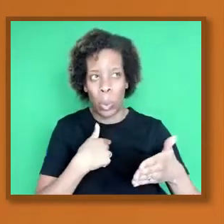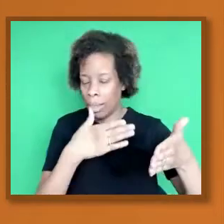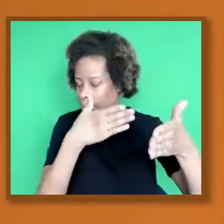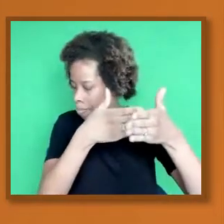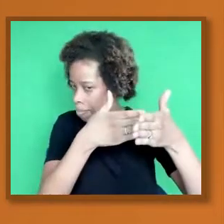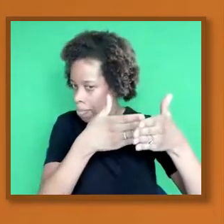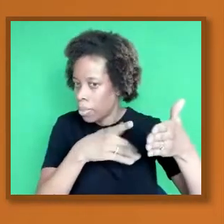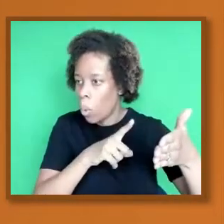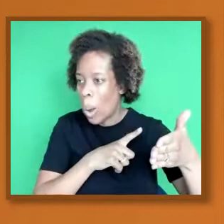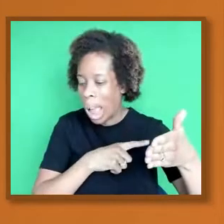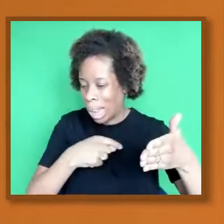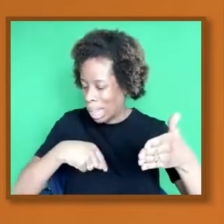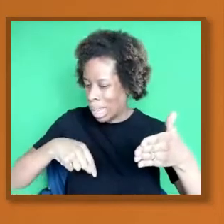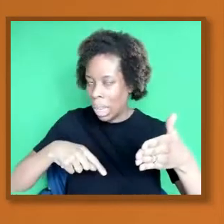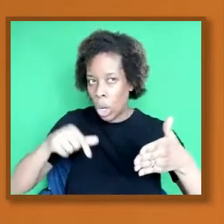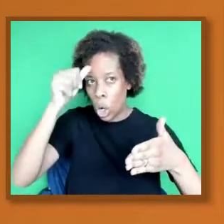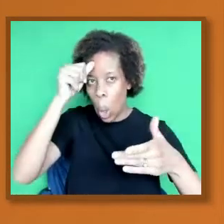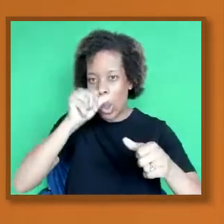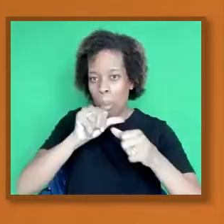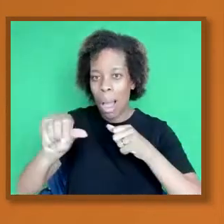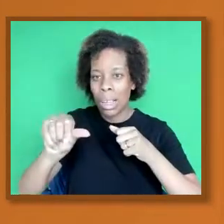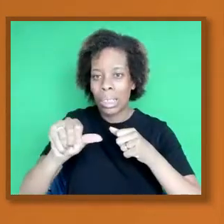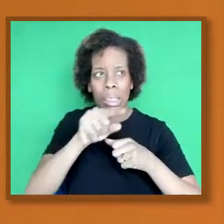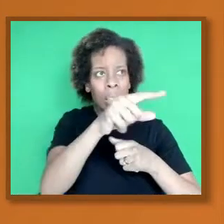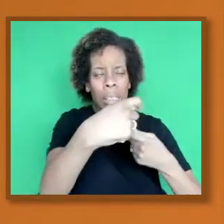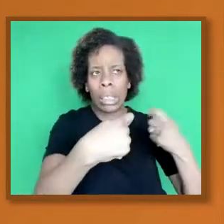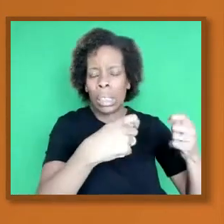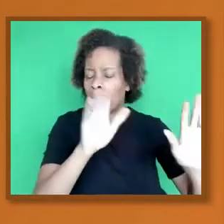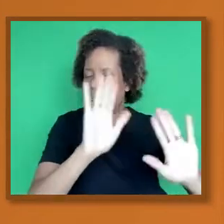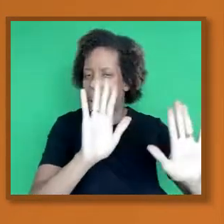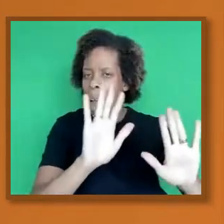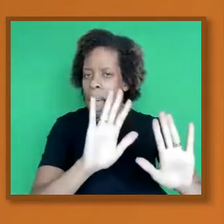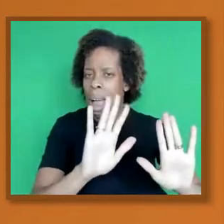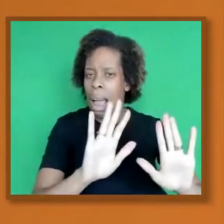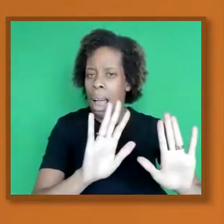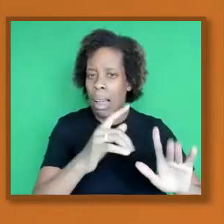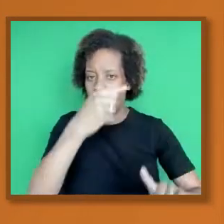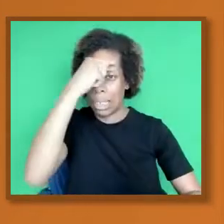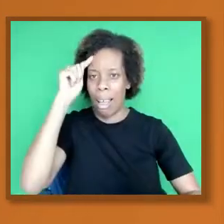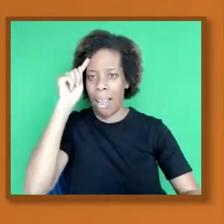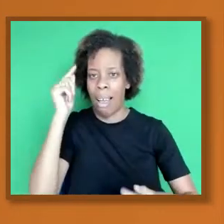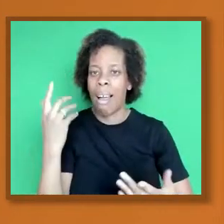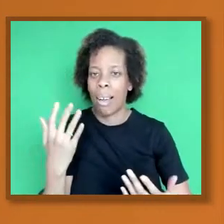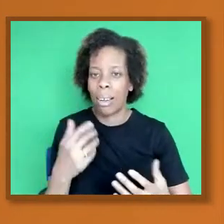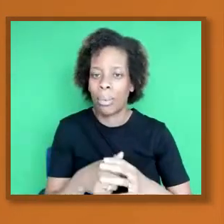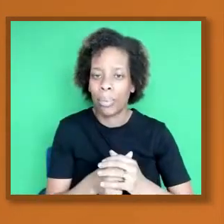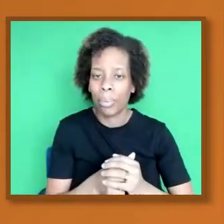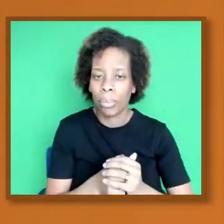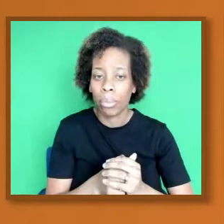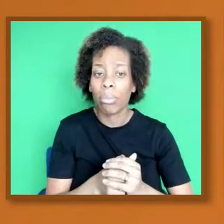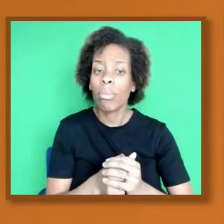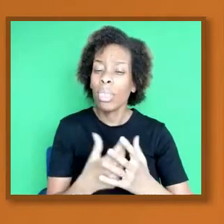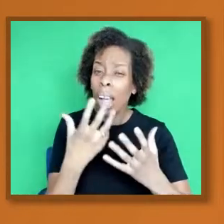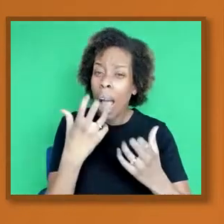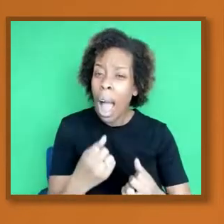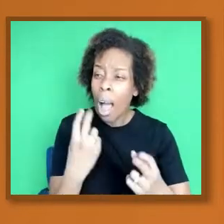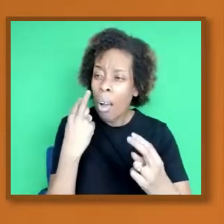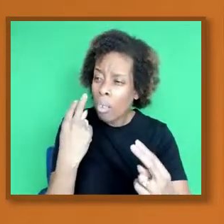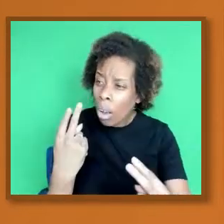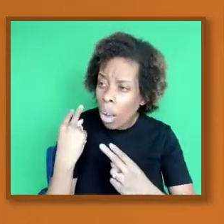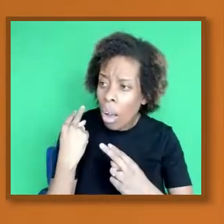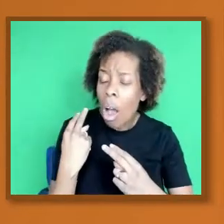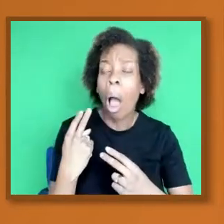in a sense, theological tips, ethical tips that we can learn and gather from.